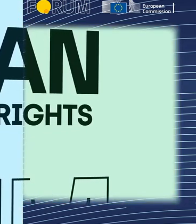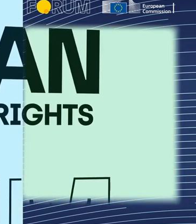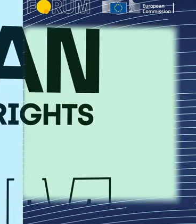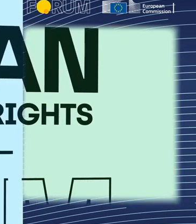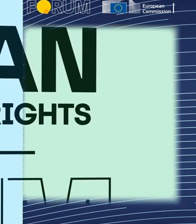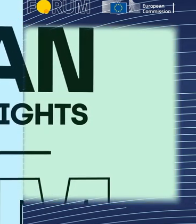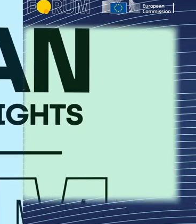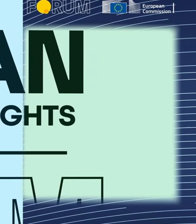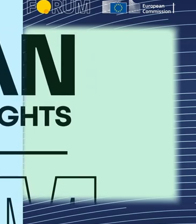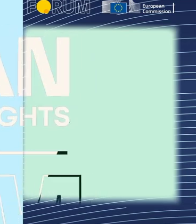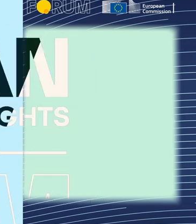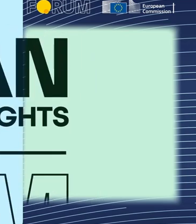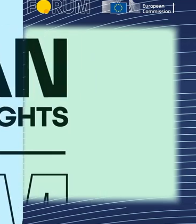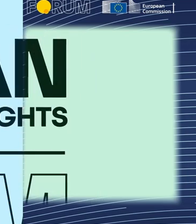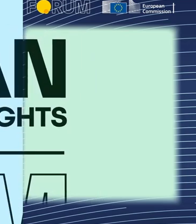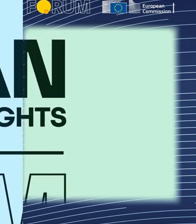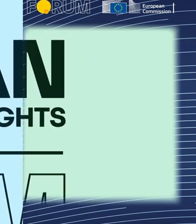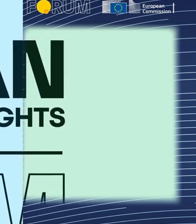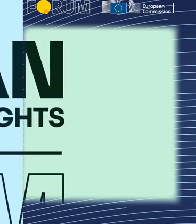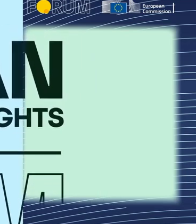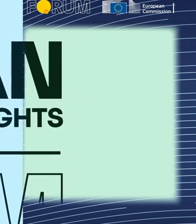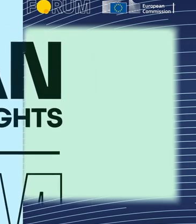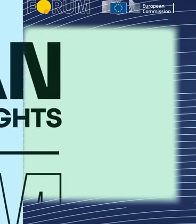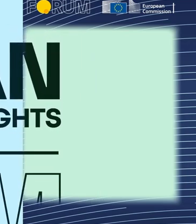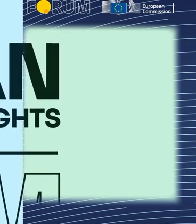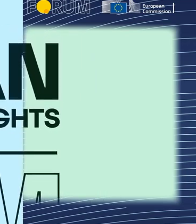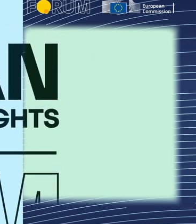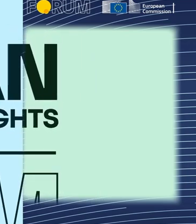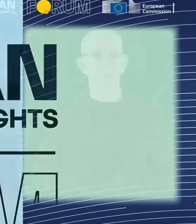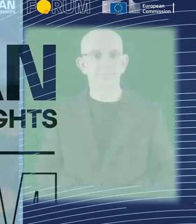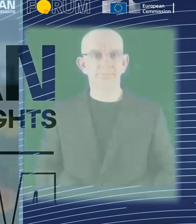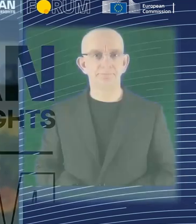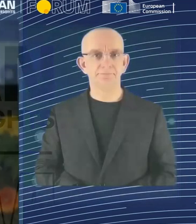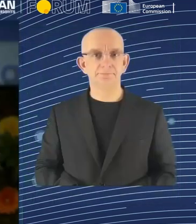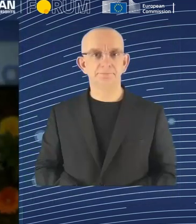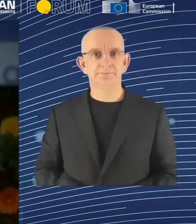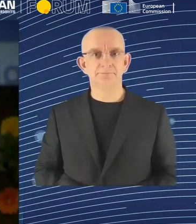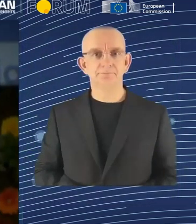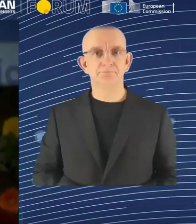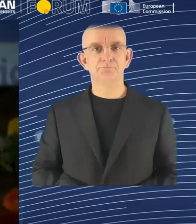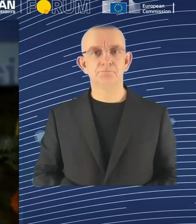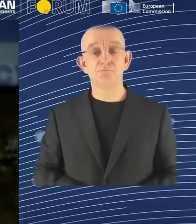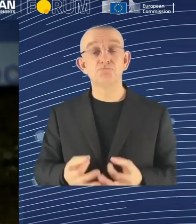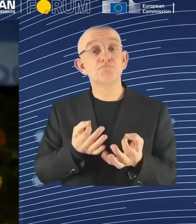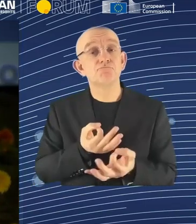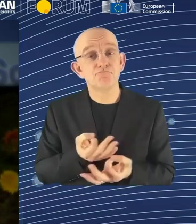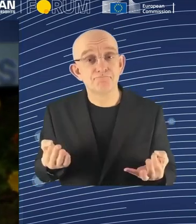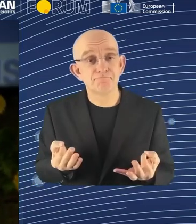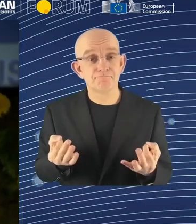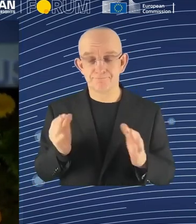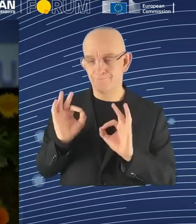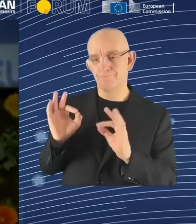much, Professor Rossa. Things happen gradually and then